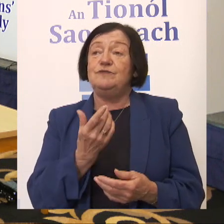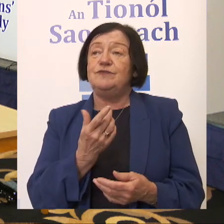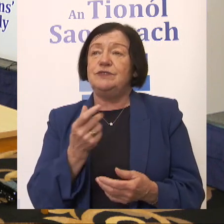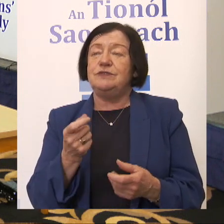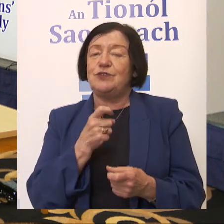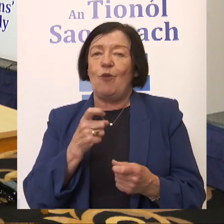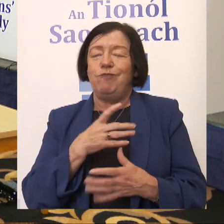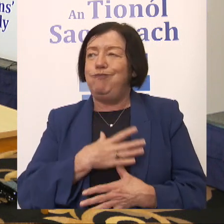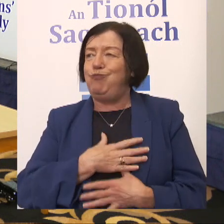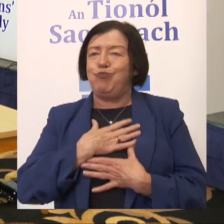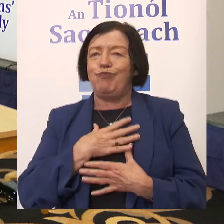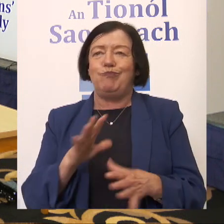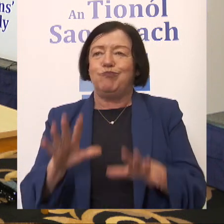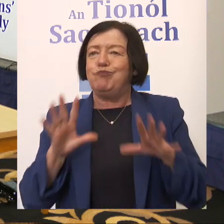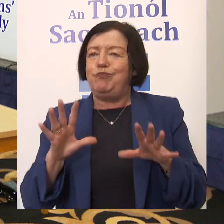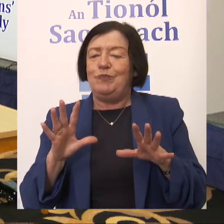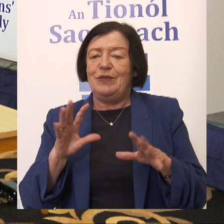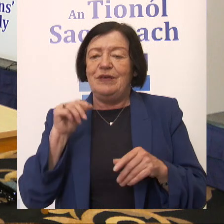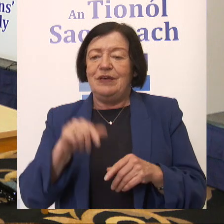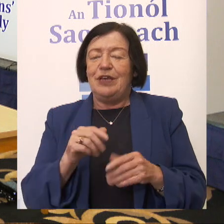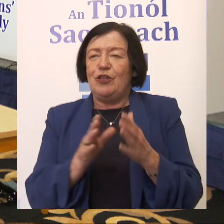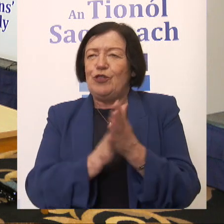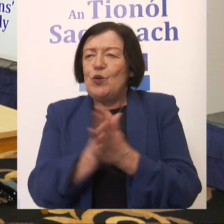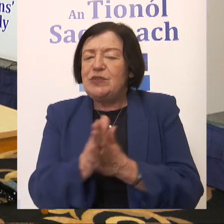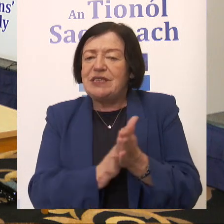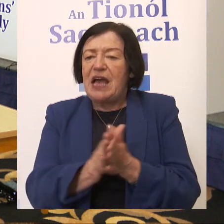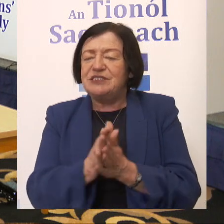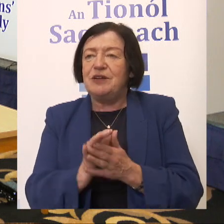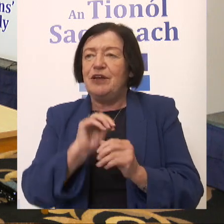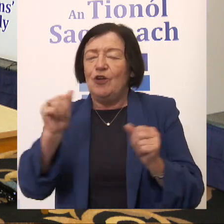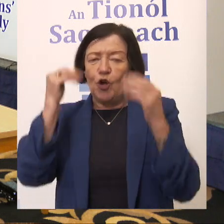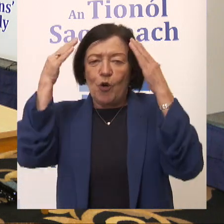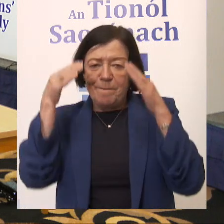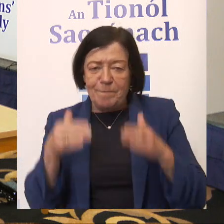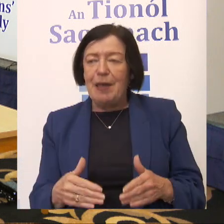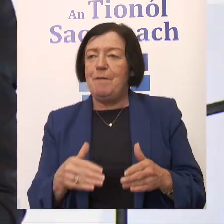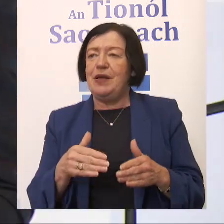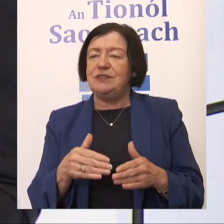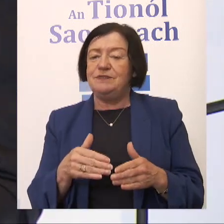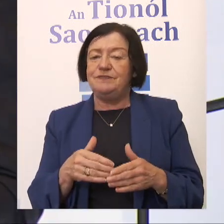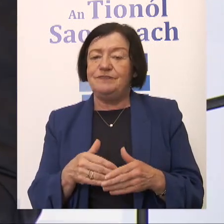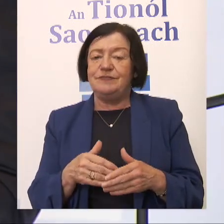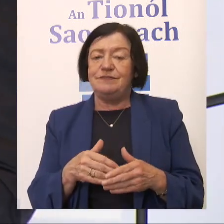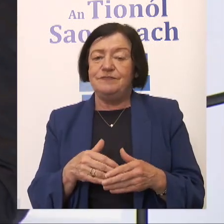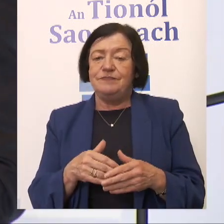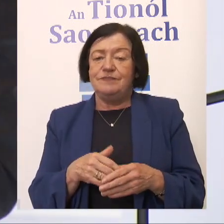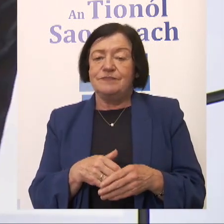impressed with the enthusiasm, your commitment for